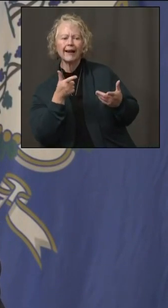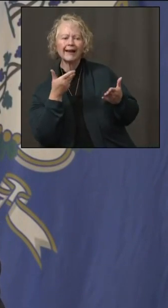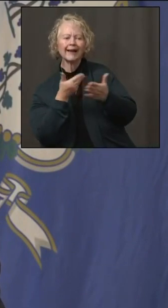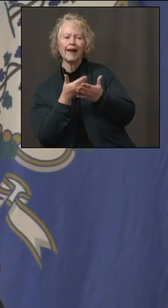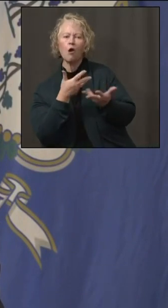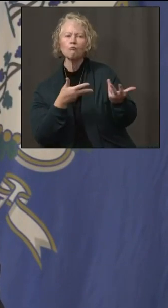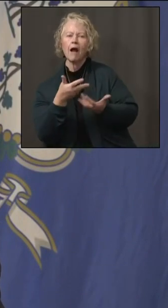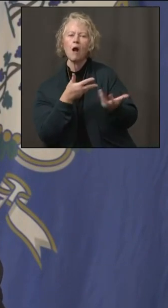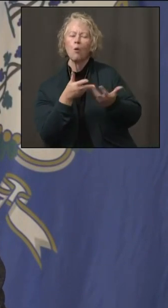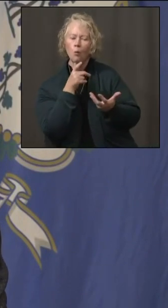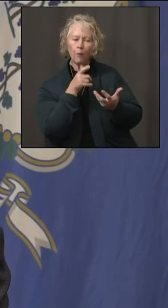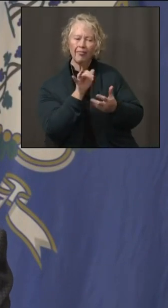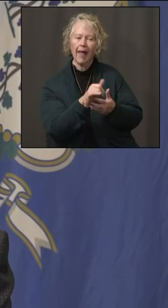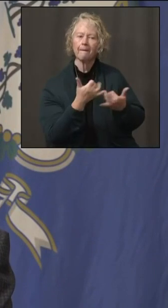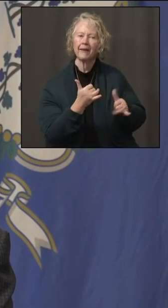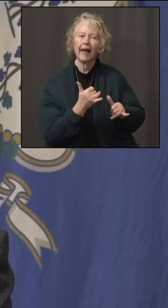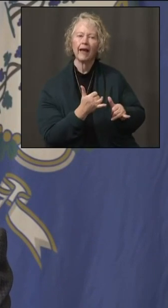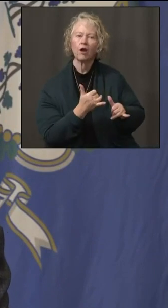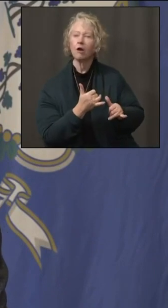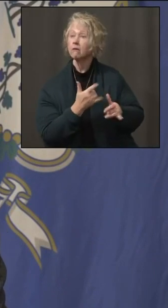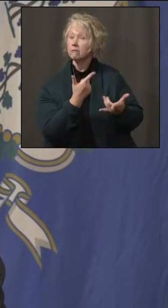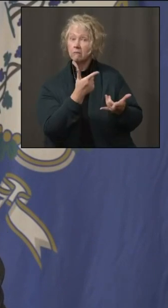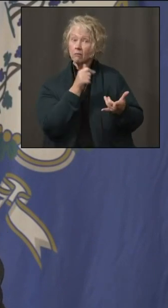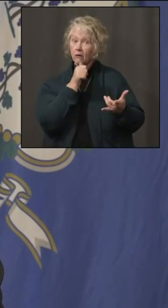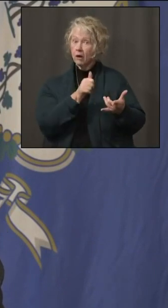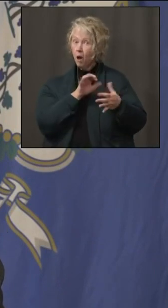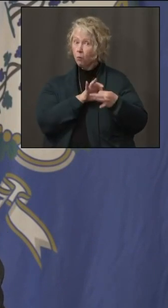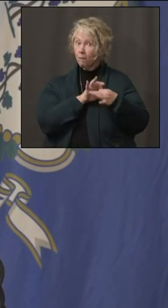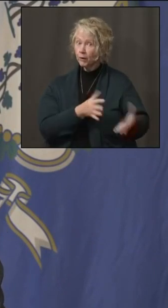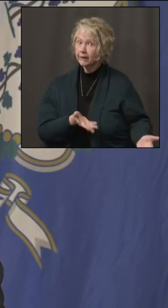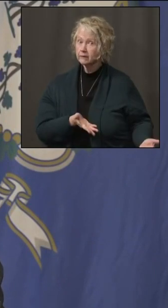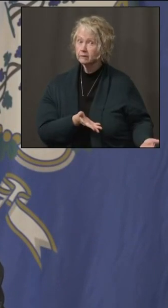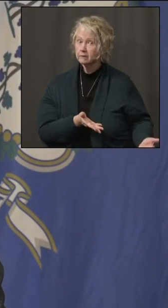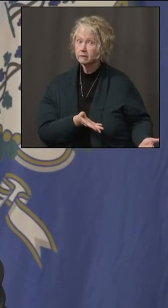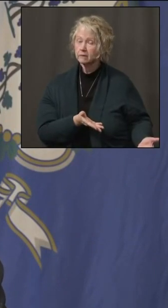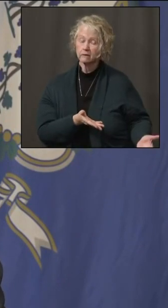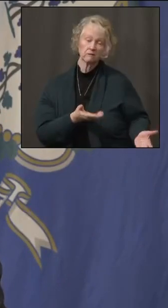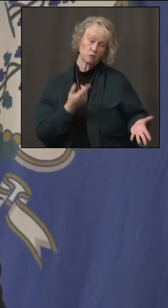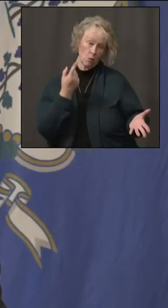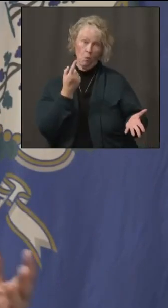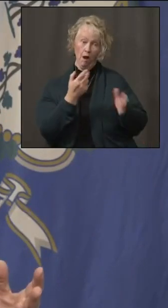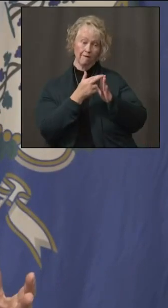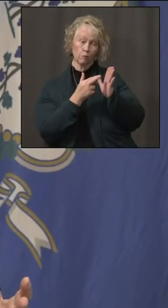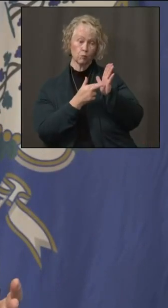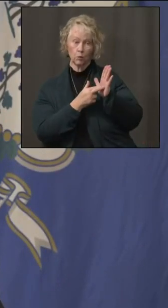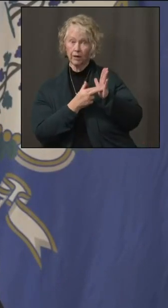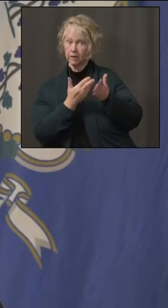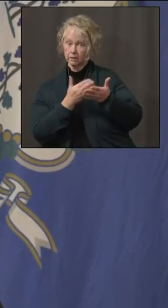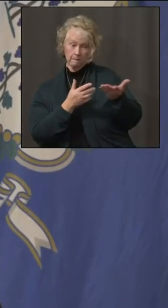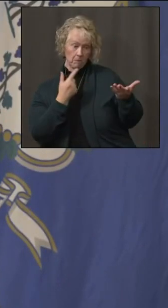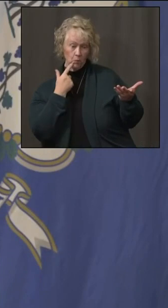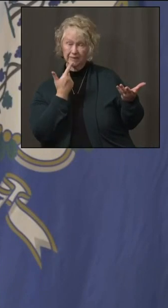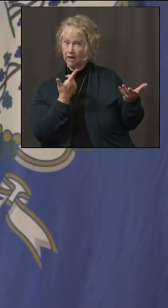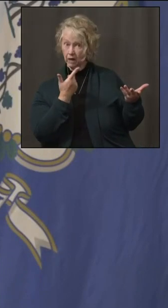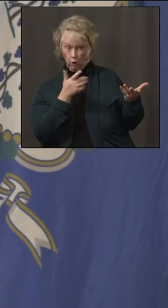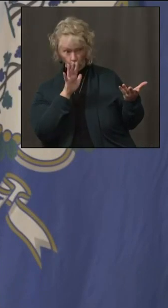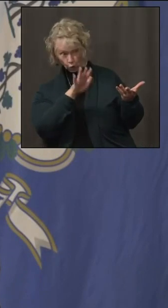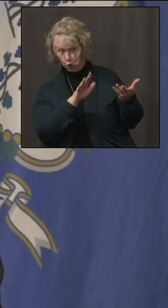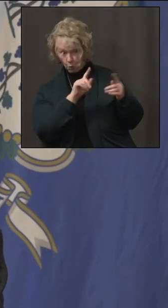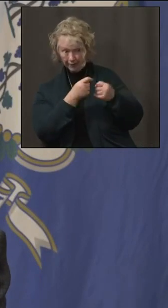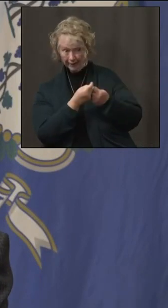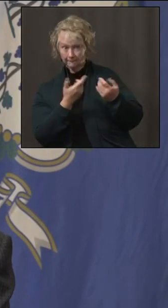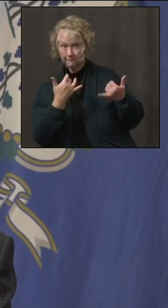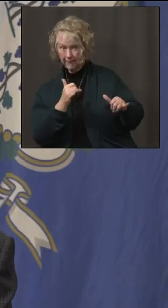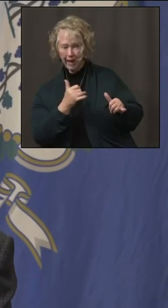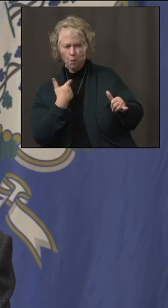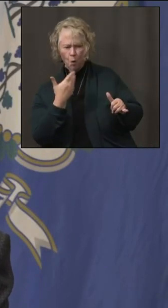contact with that infected player, and not everybody was responding. So one of the rules you saw in place is, look, if your team is going to be playing,